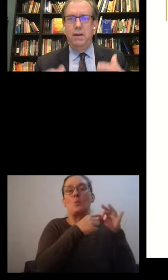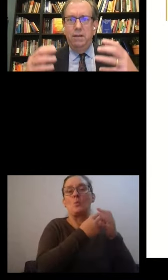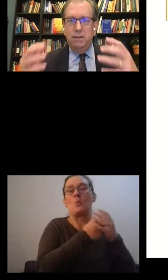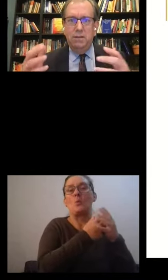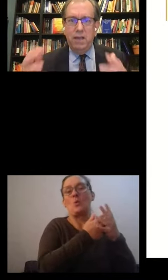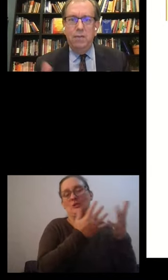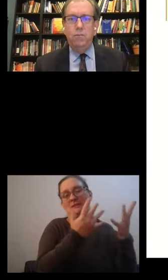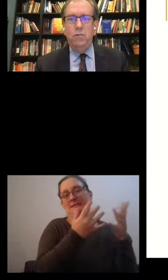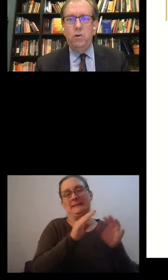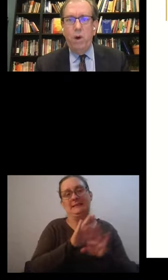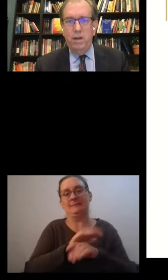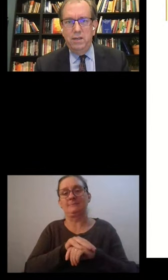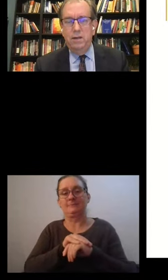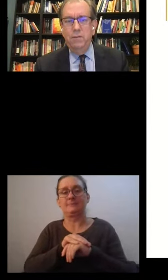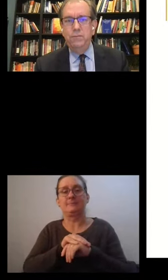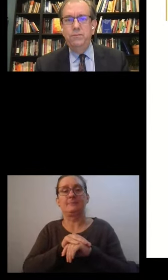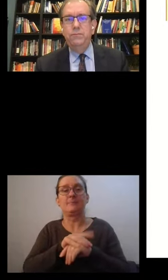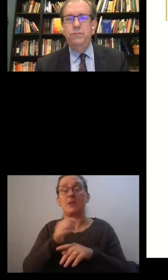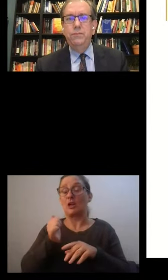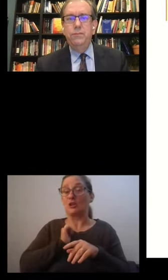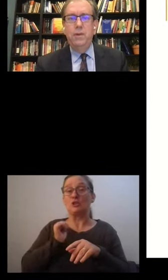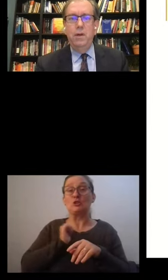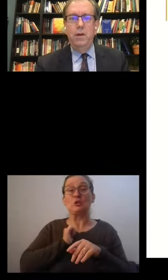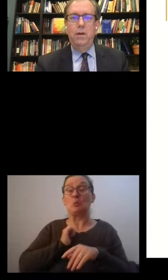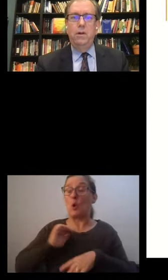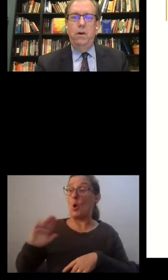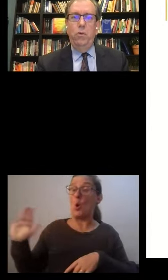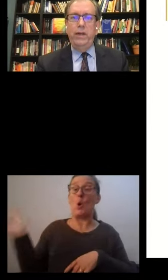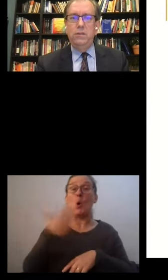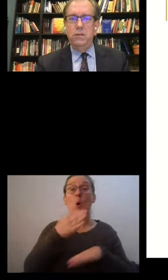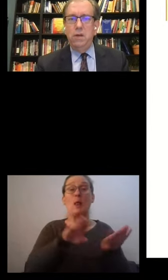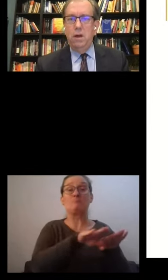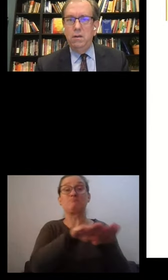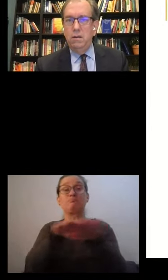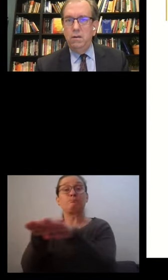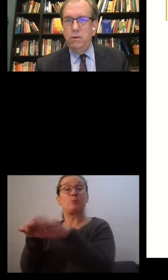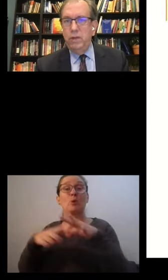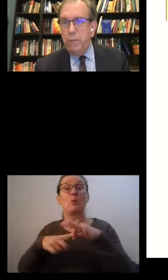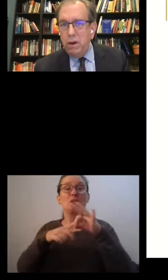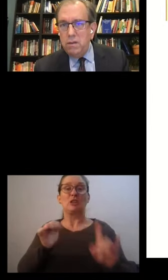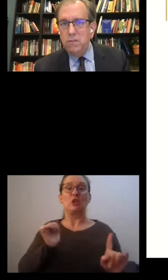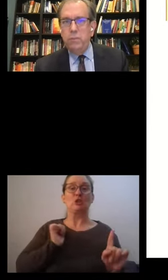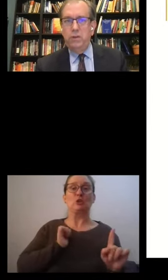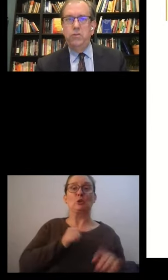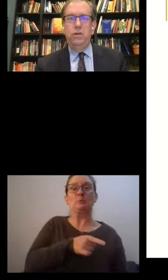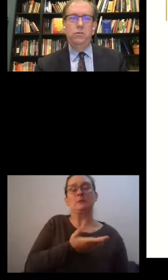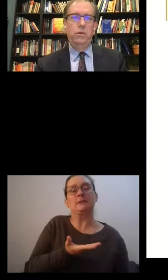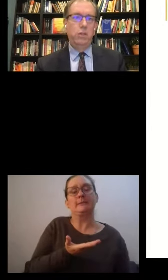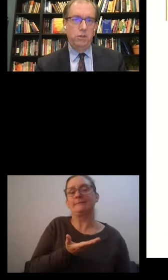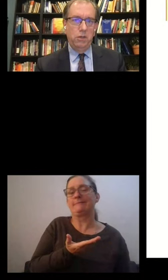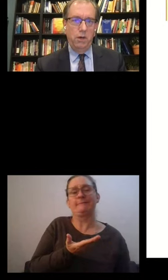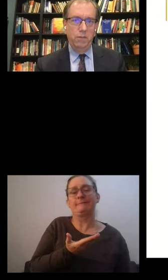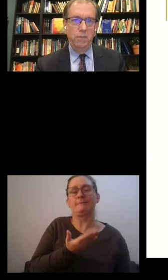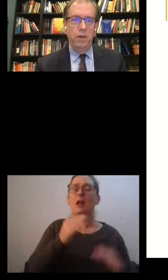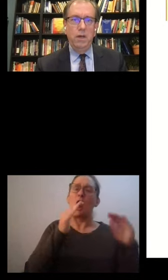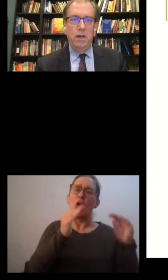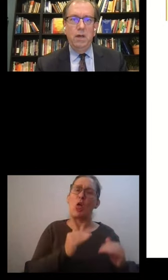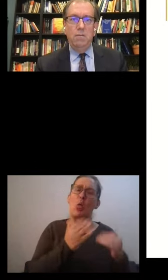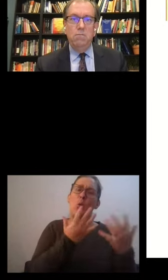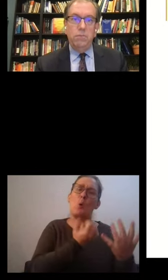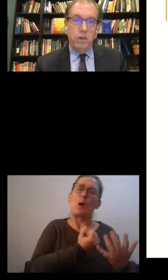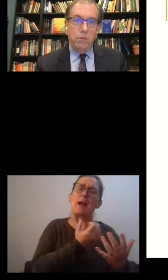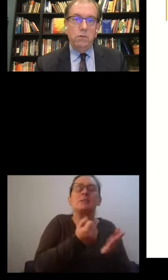has the same quality. Low wages are only part of the picture, as we just saw.